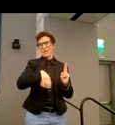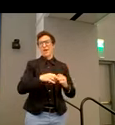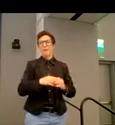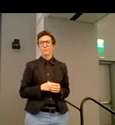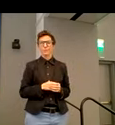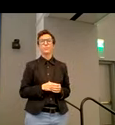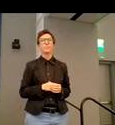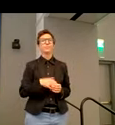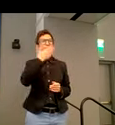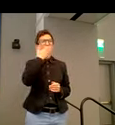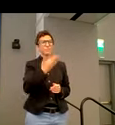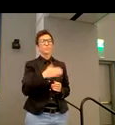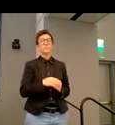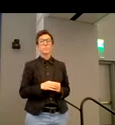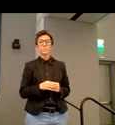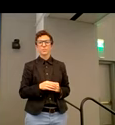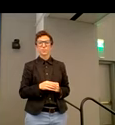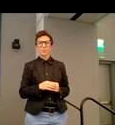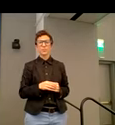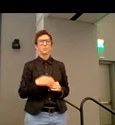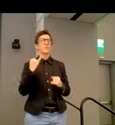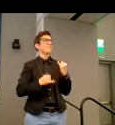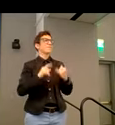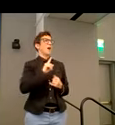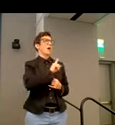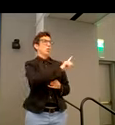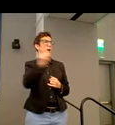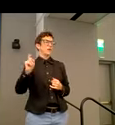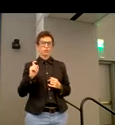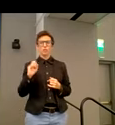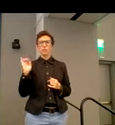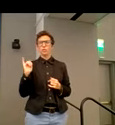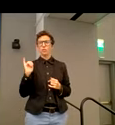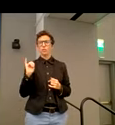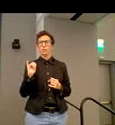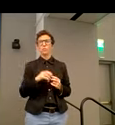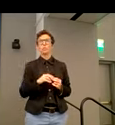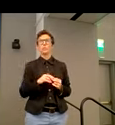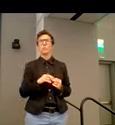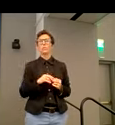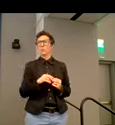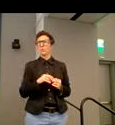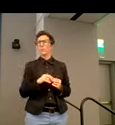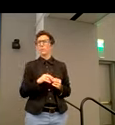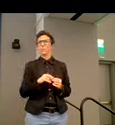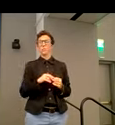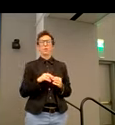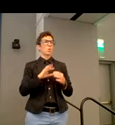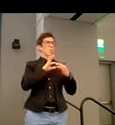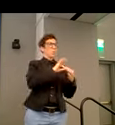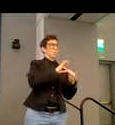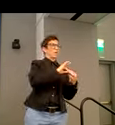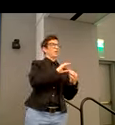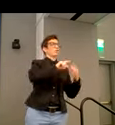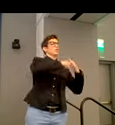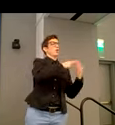All right. Thank you. And, um, our final question for the panelists, and we're gonna actually stick with, um, with Zoom and work